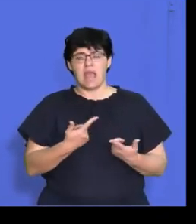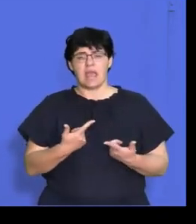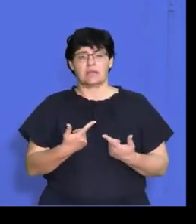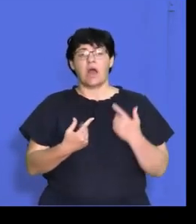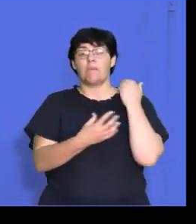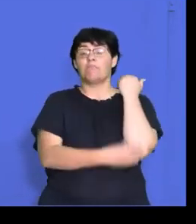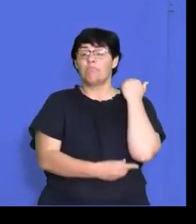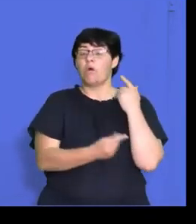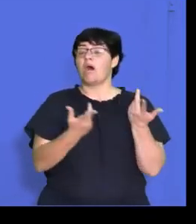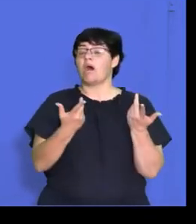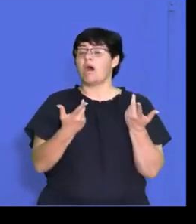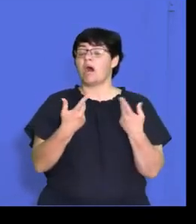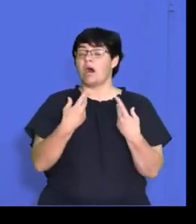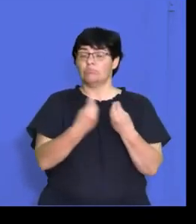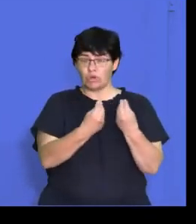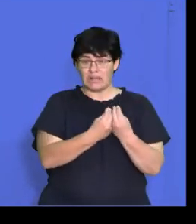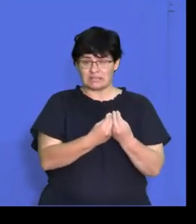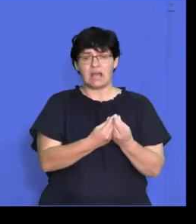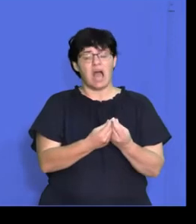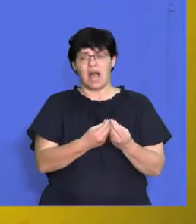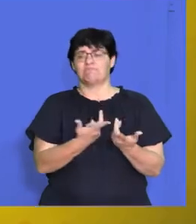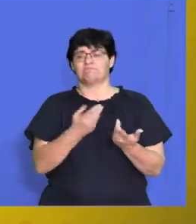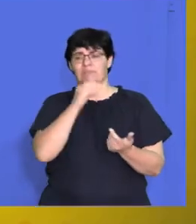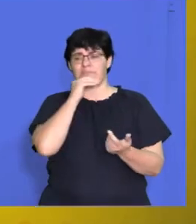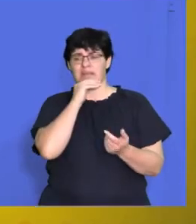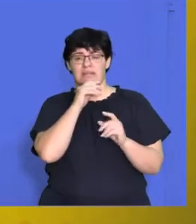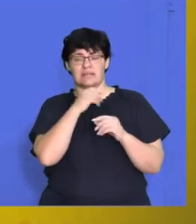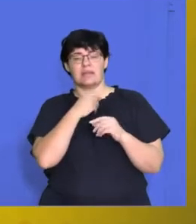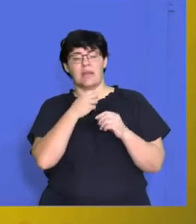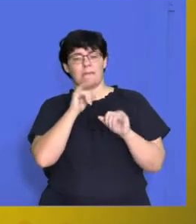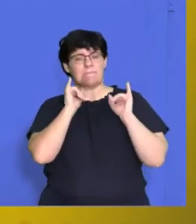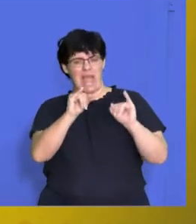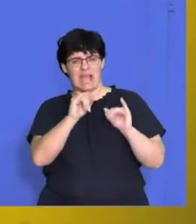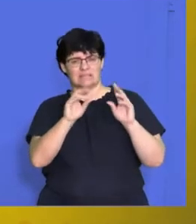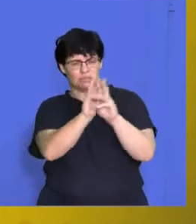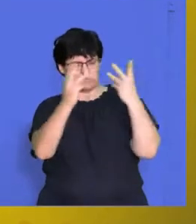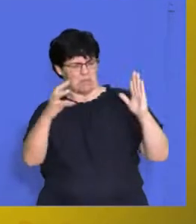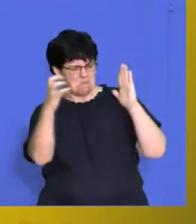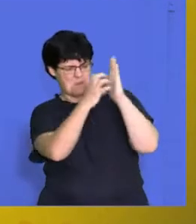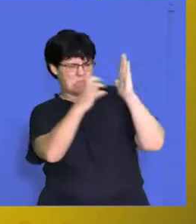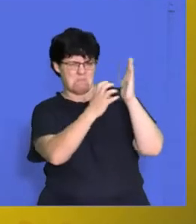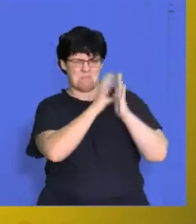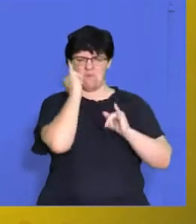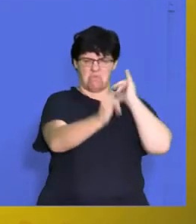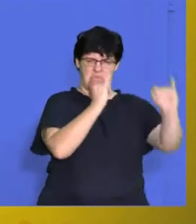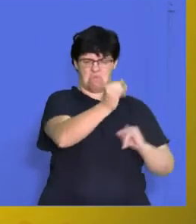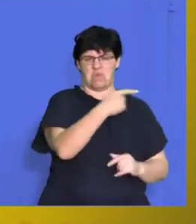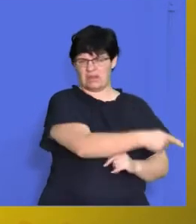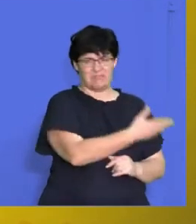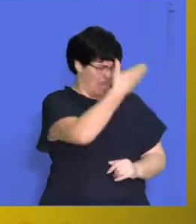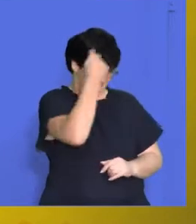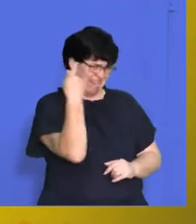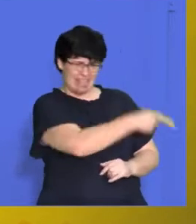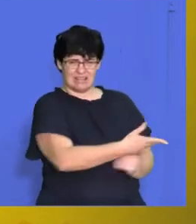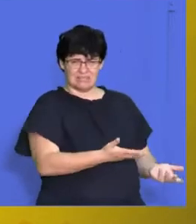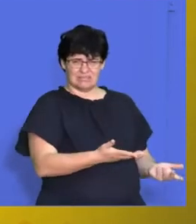quality products supplied. So you might see that in the press, a lot of people are going to say, right, these guys don't know what they're